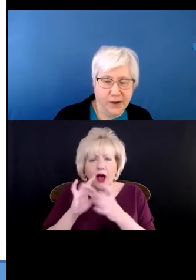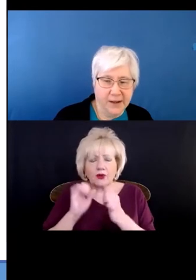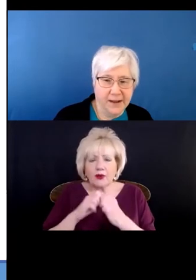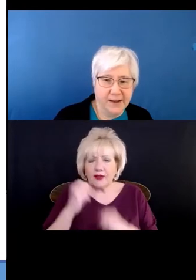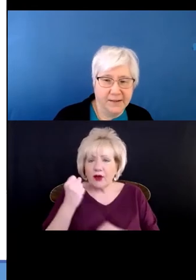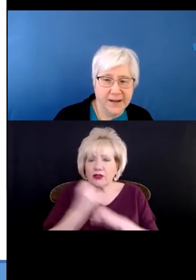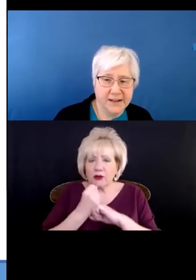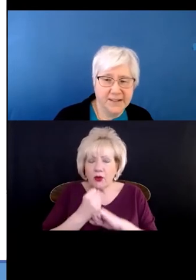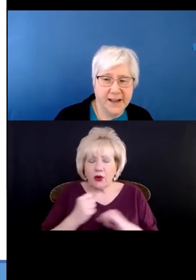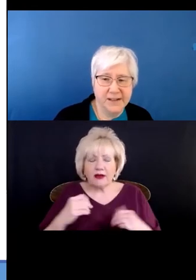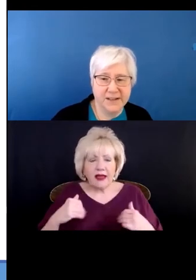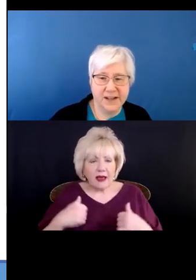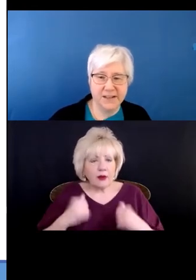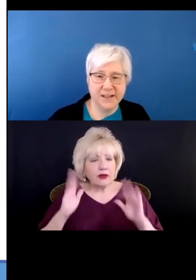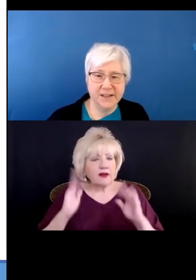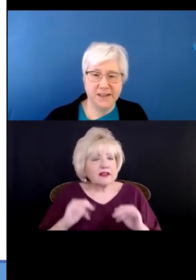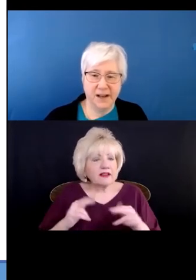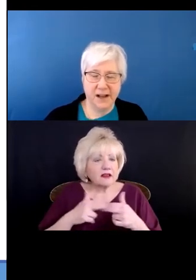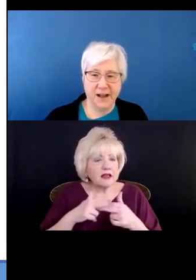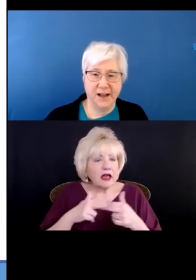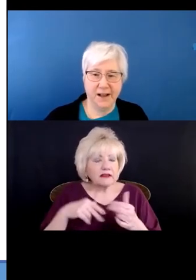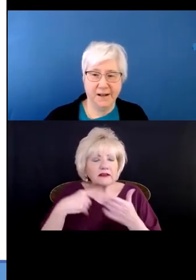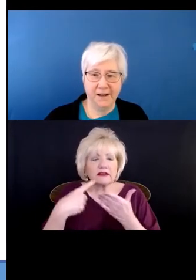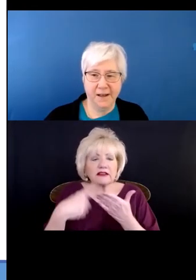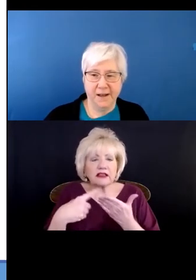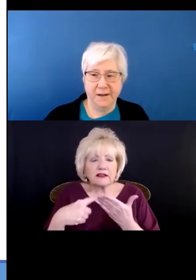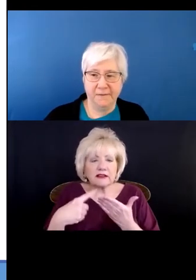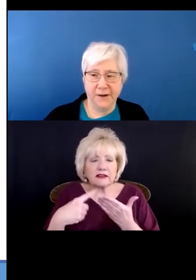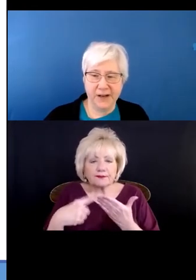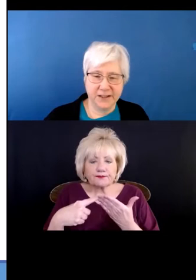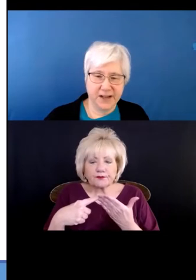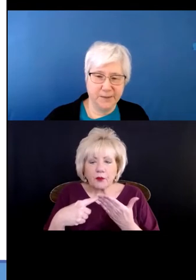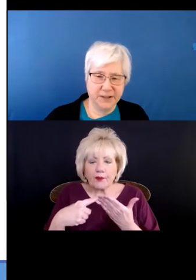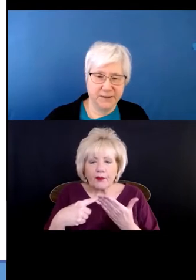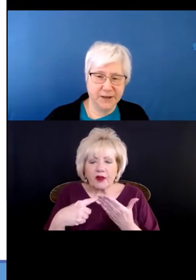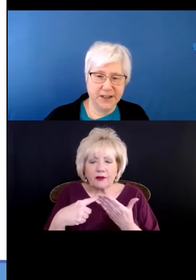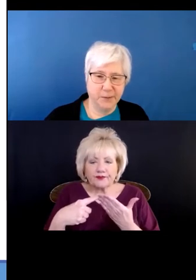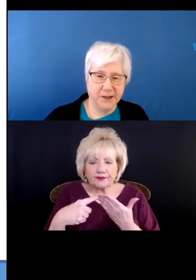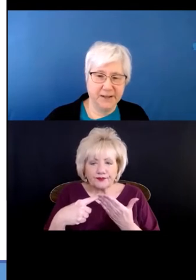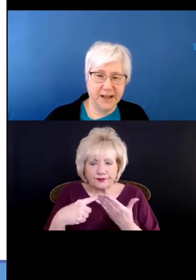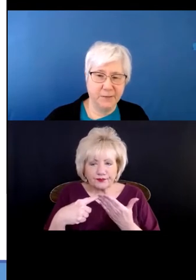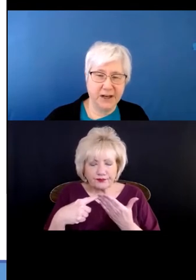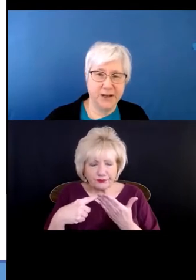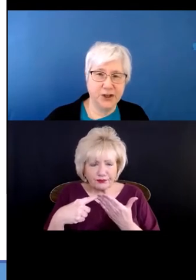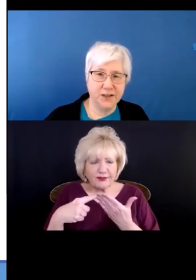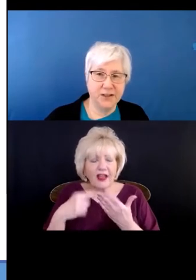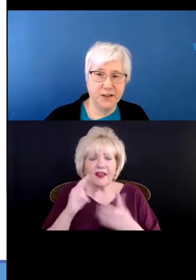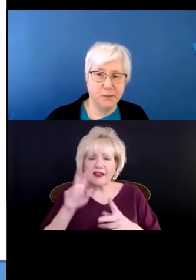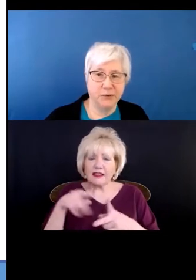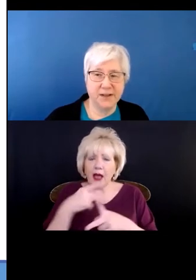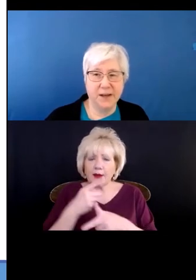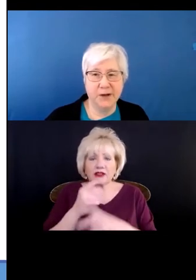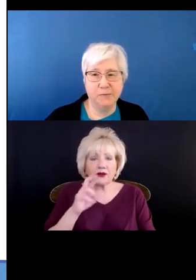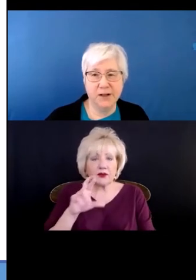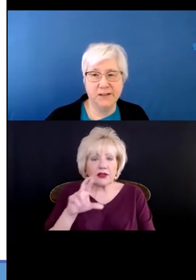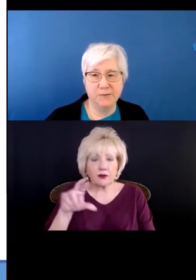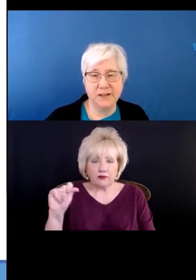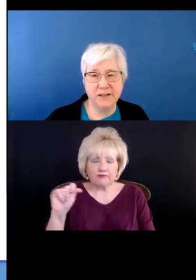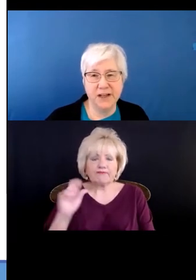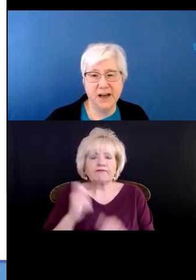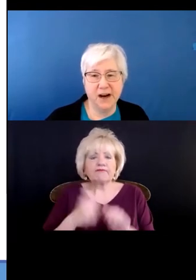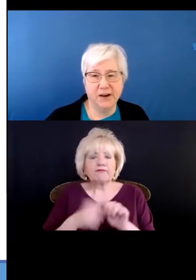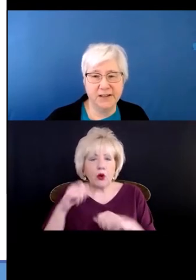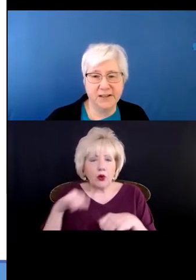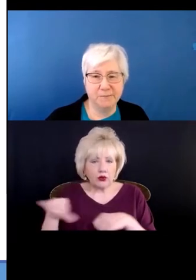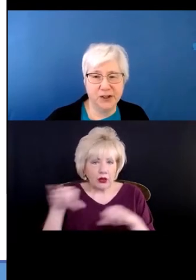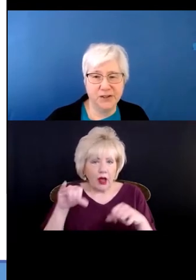So the next slide discusses various types of reasonable accommodations. The most common ones we